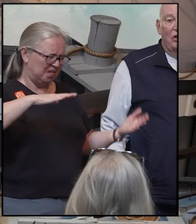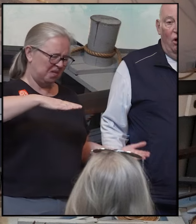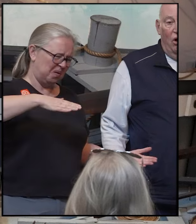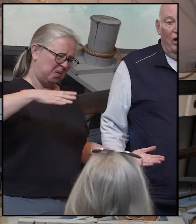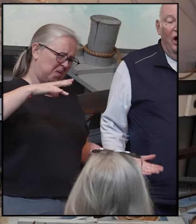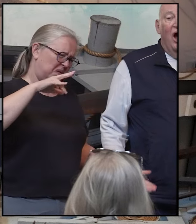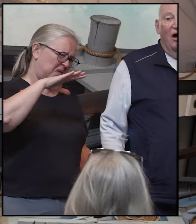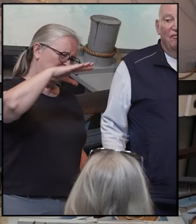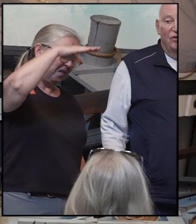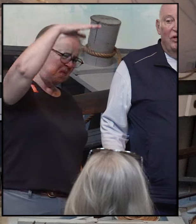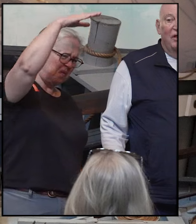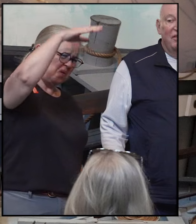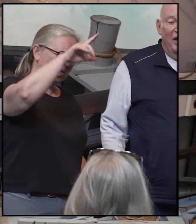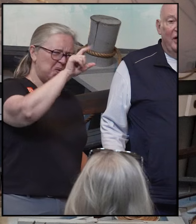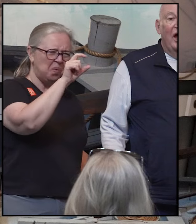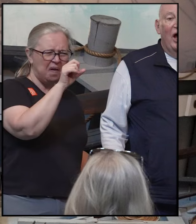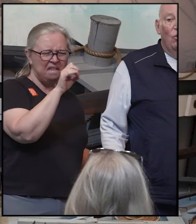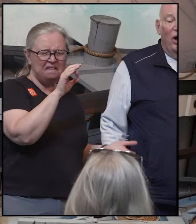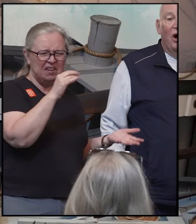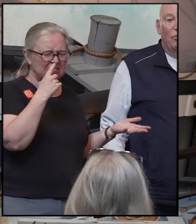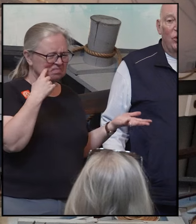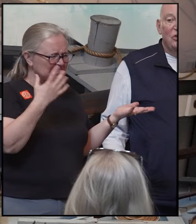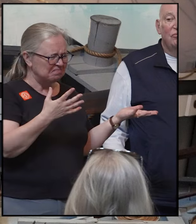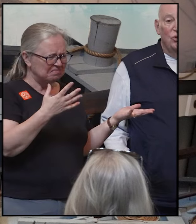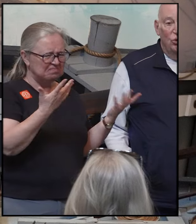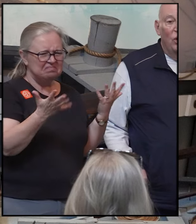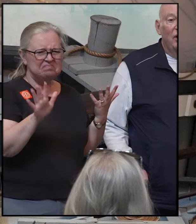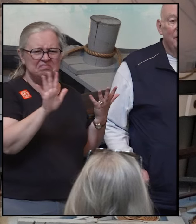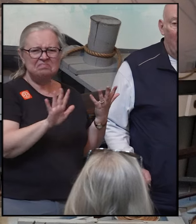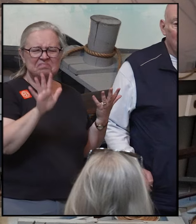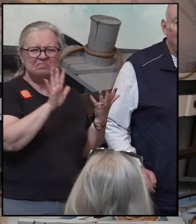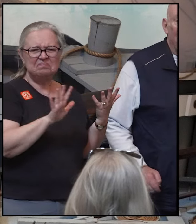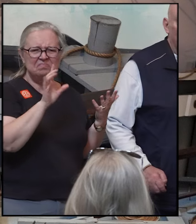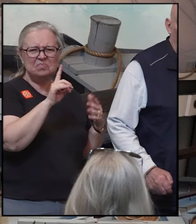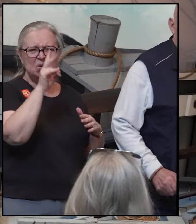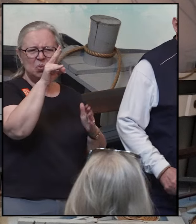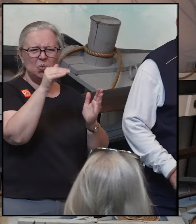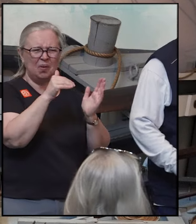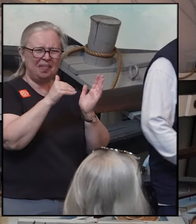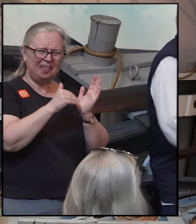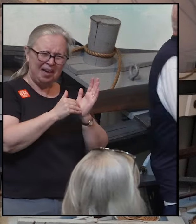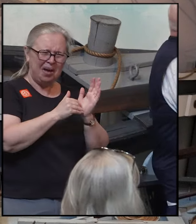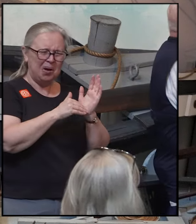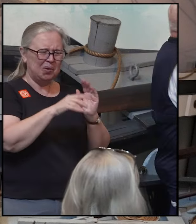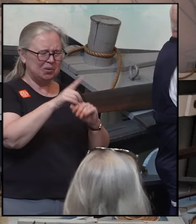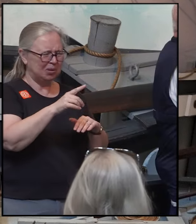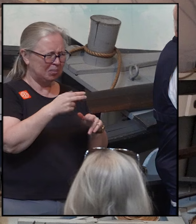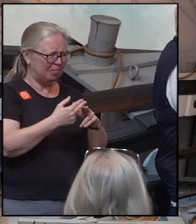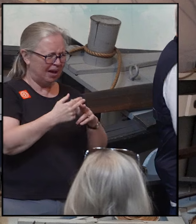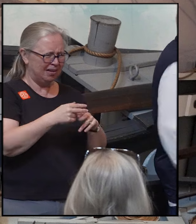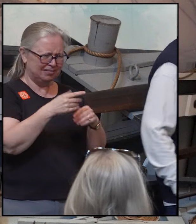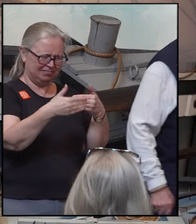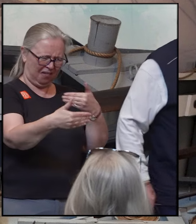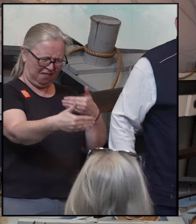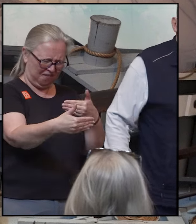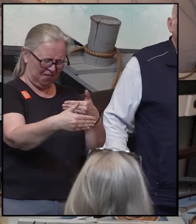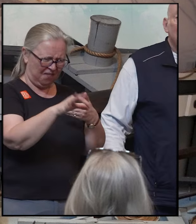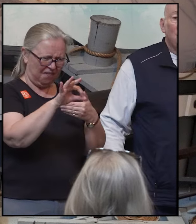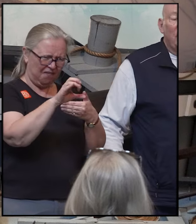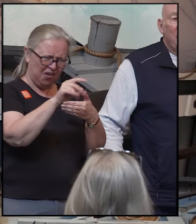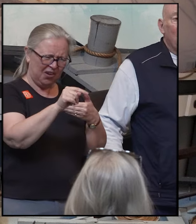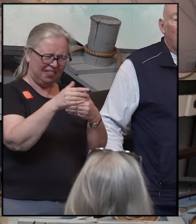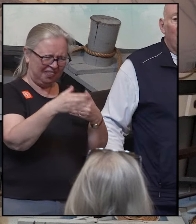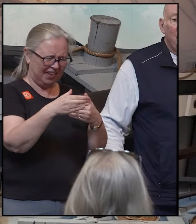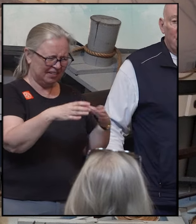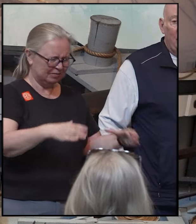20 feet long, a foot thick, and weigh upwards of 2,000 pounds. We're going to use block and tackle